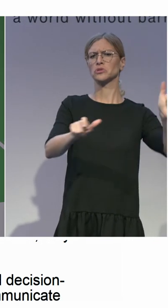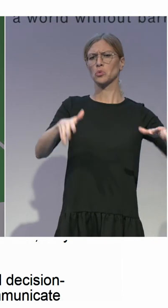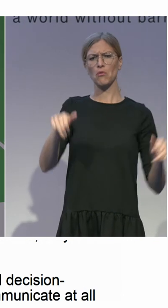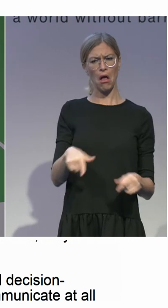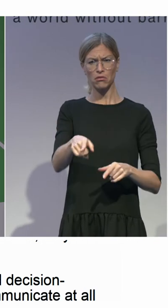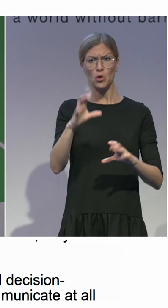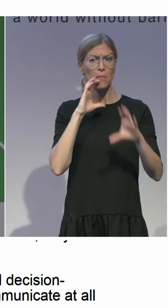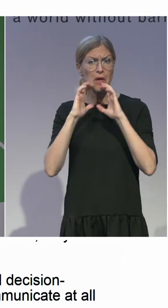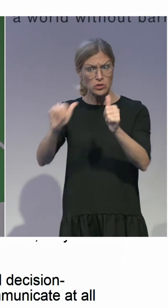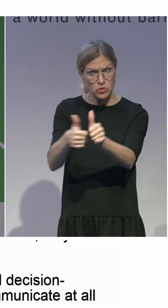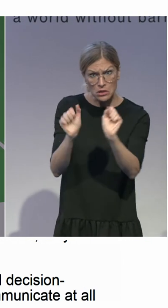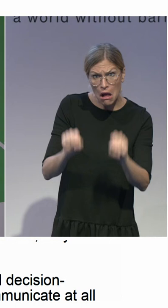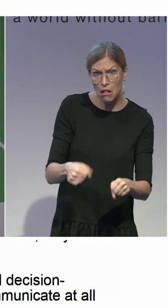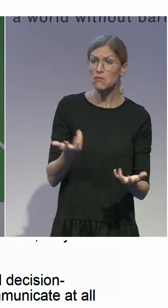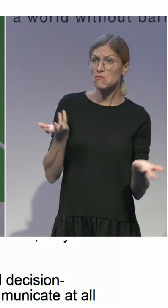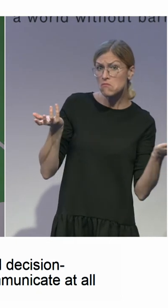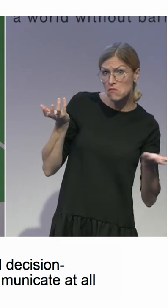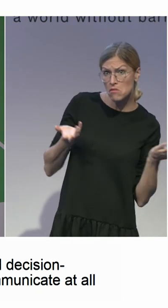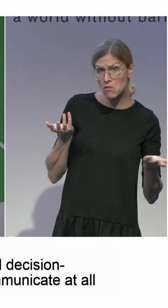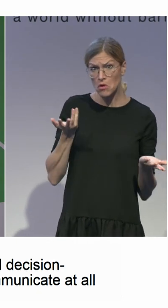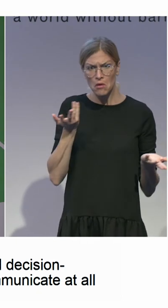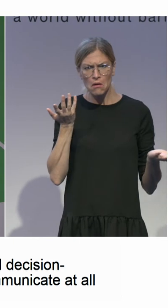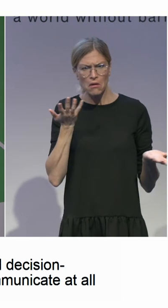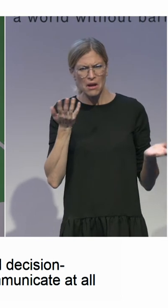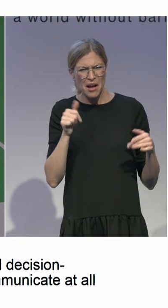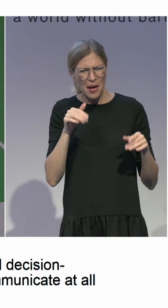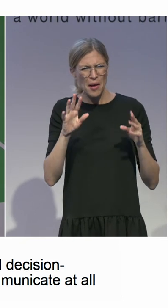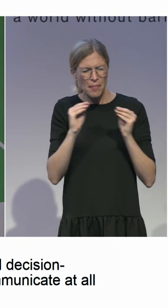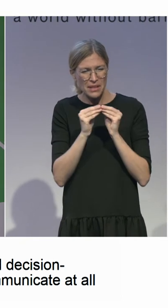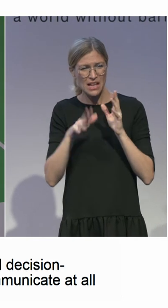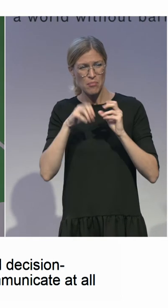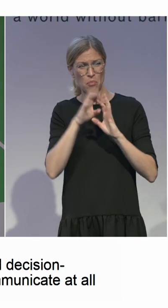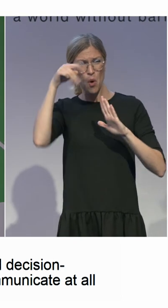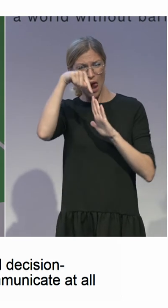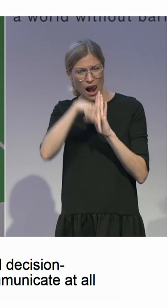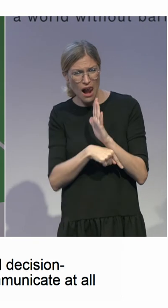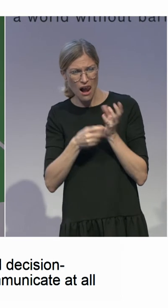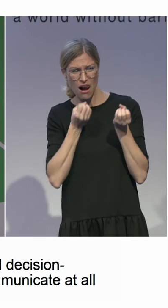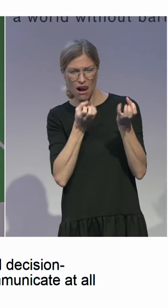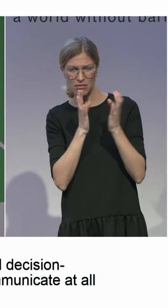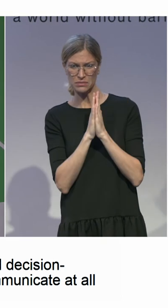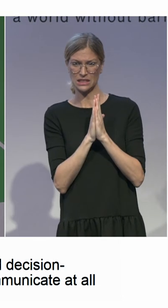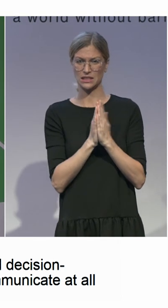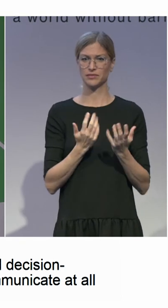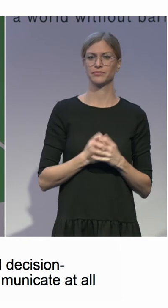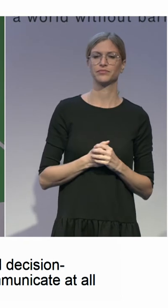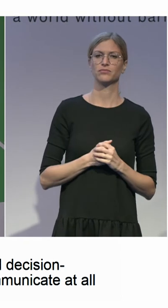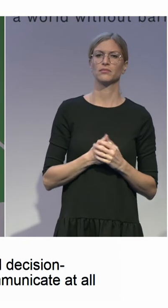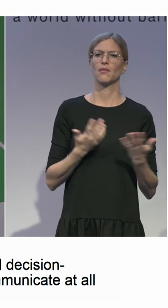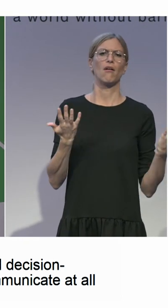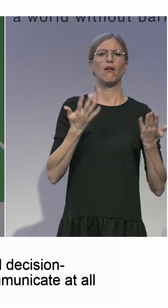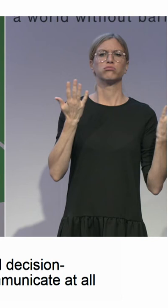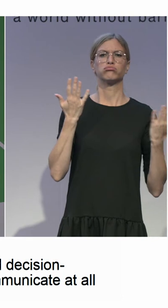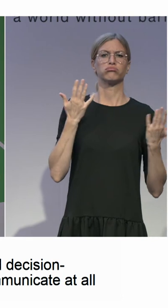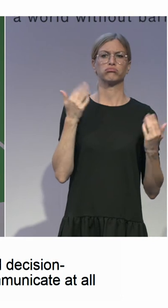provide more details about how to prevent undue influence in the way Israel